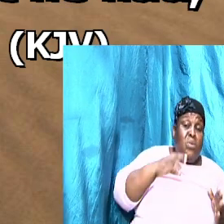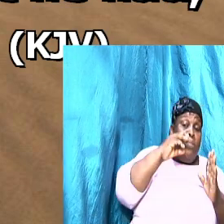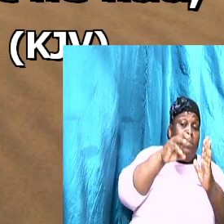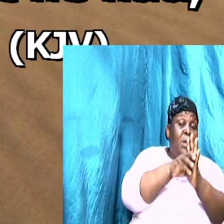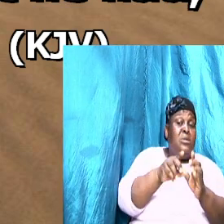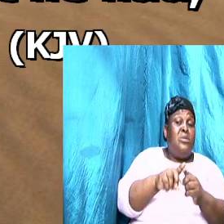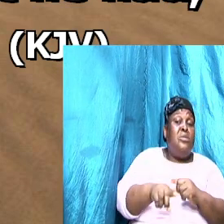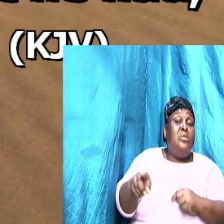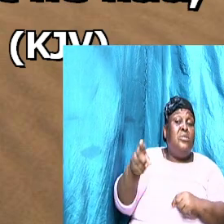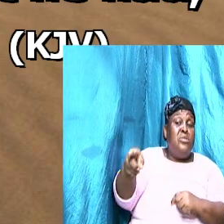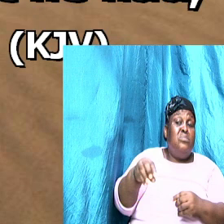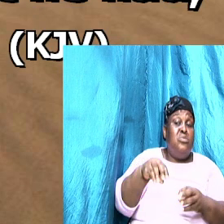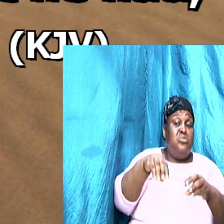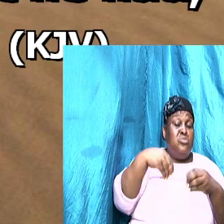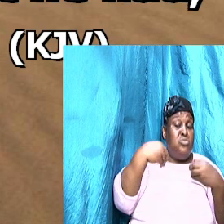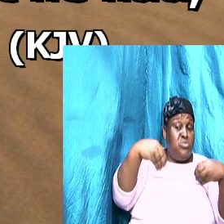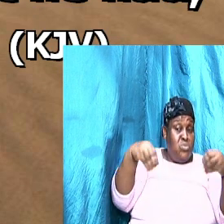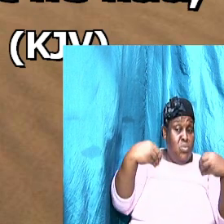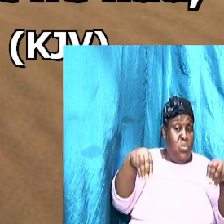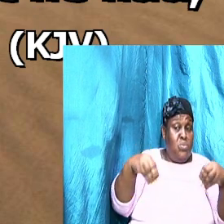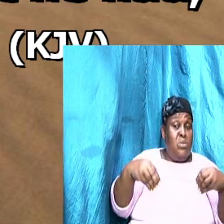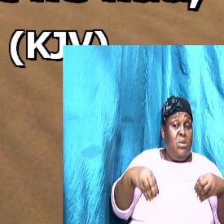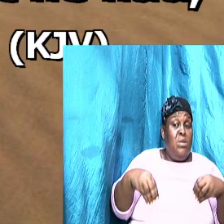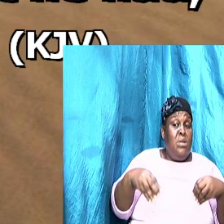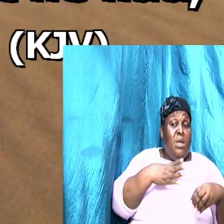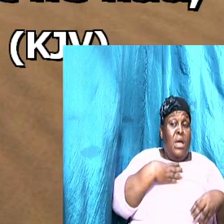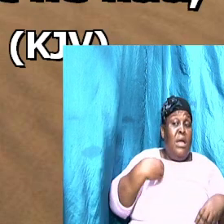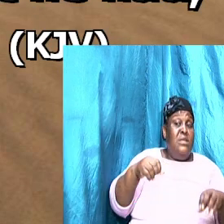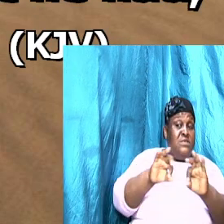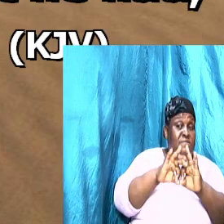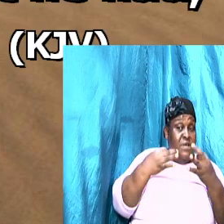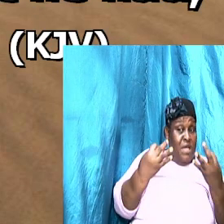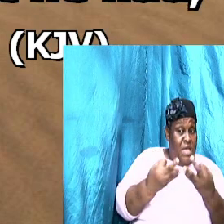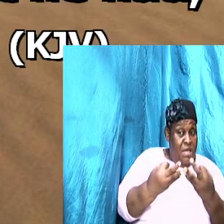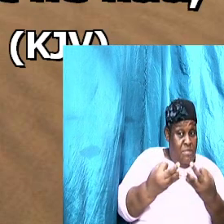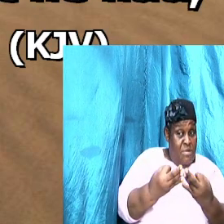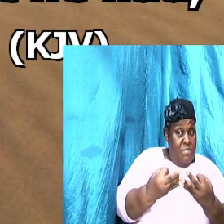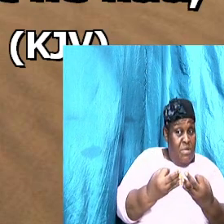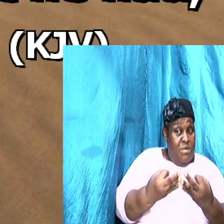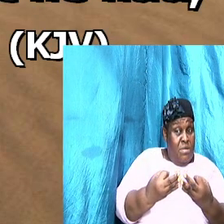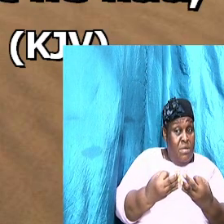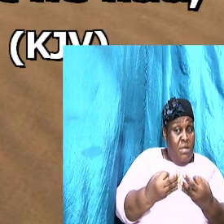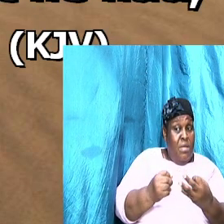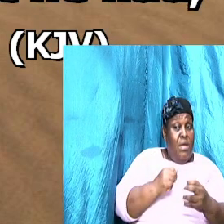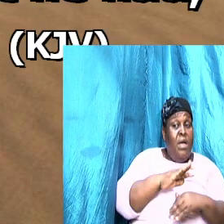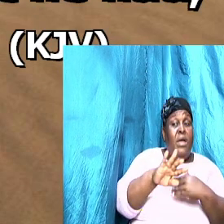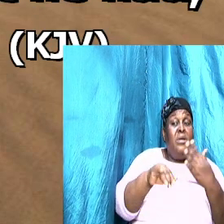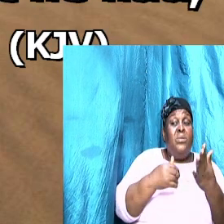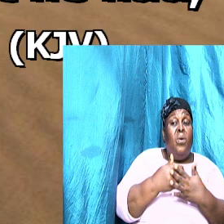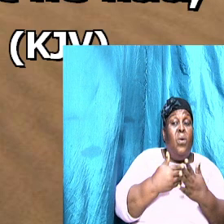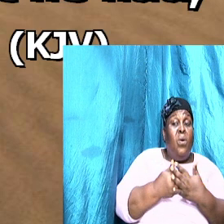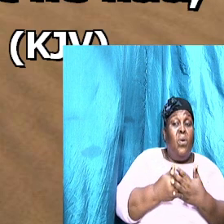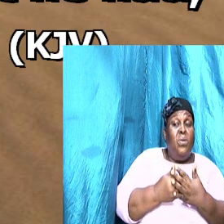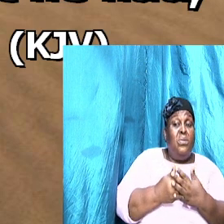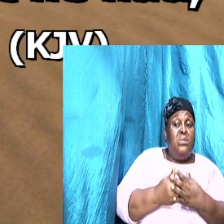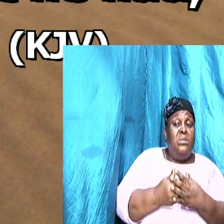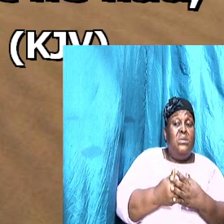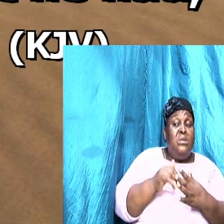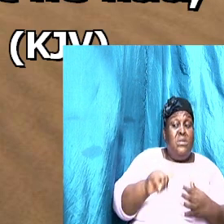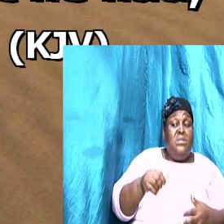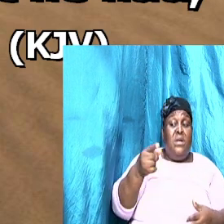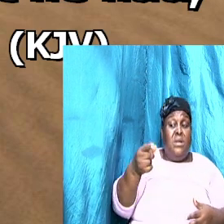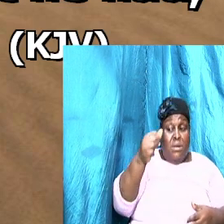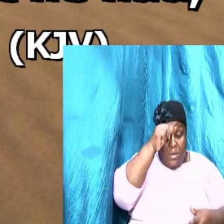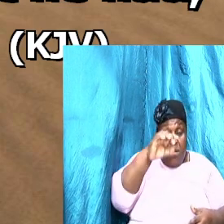him to be sold and his wife and children and all that